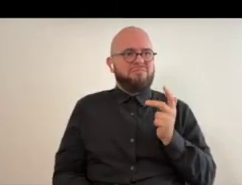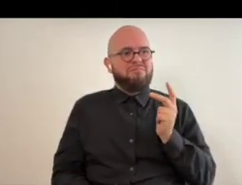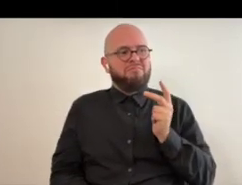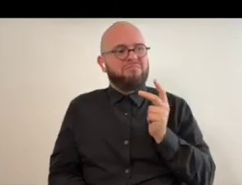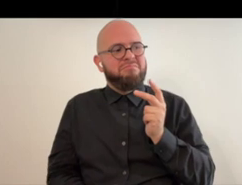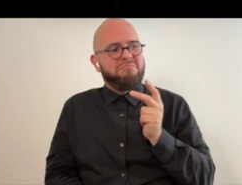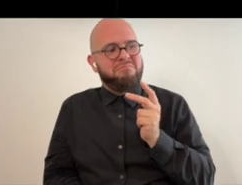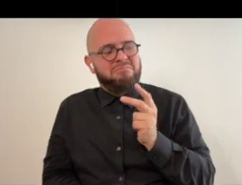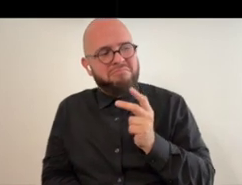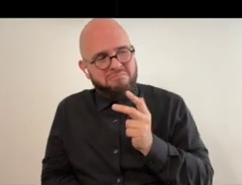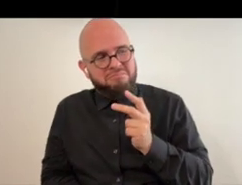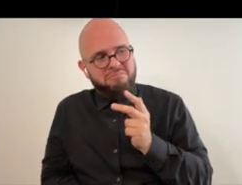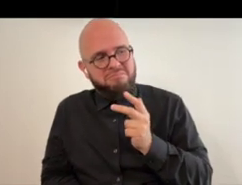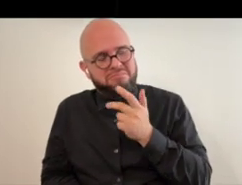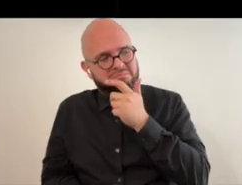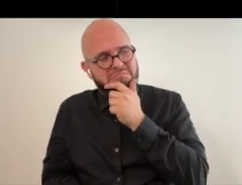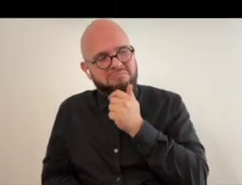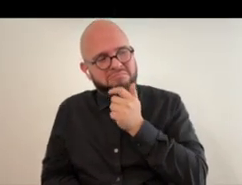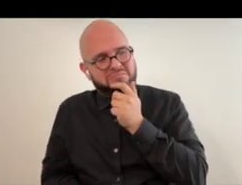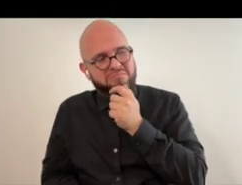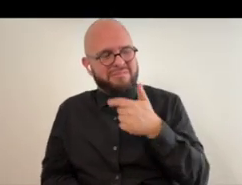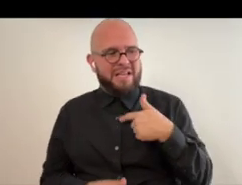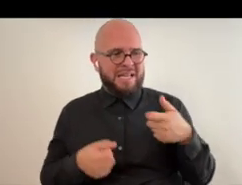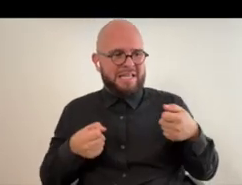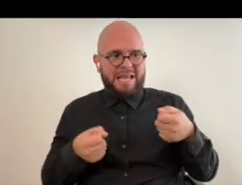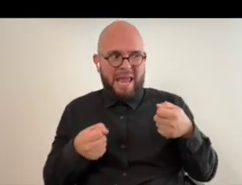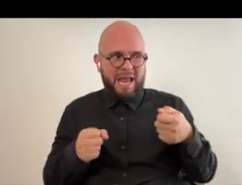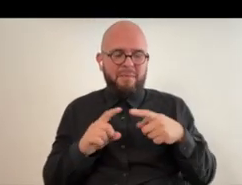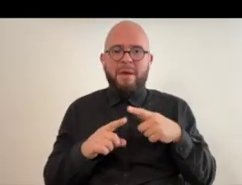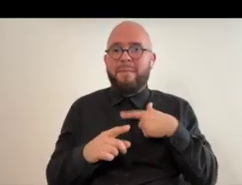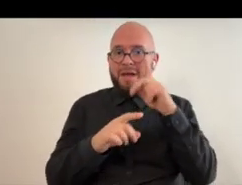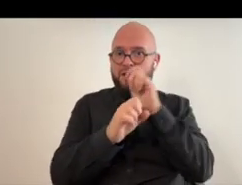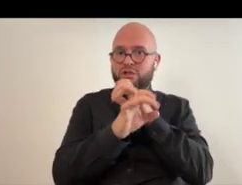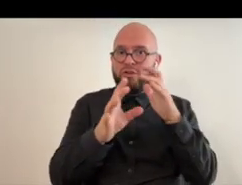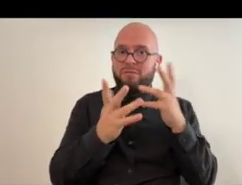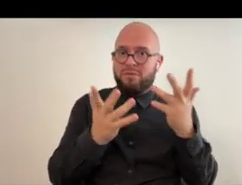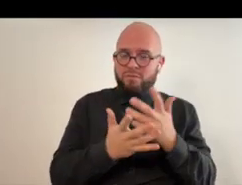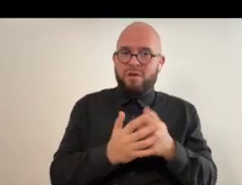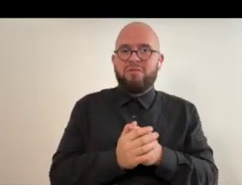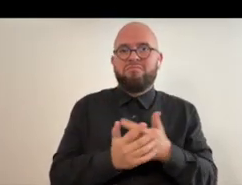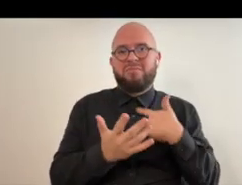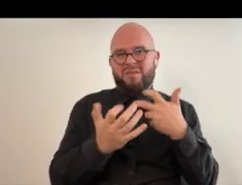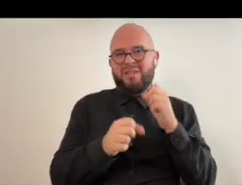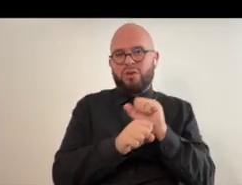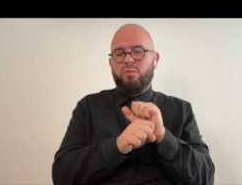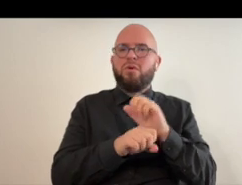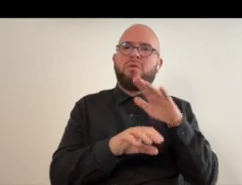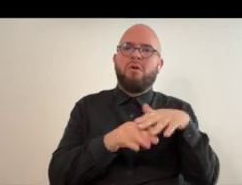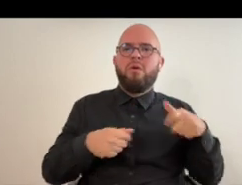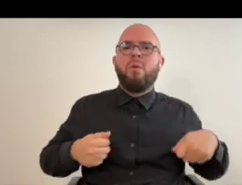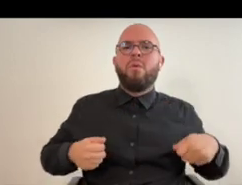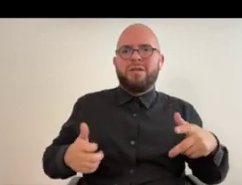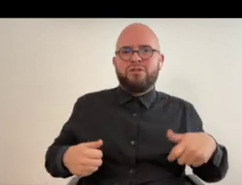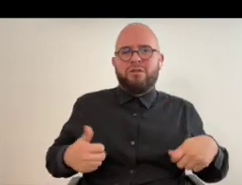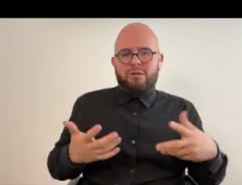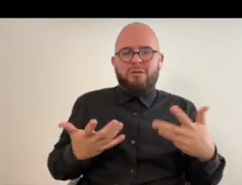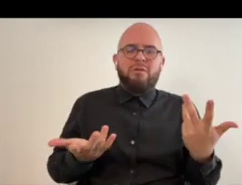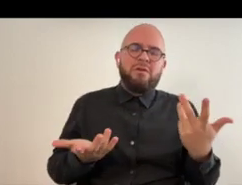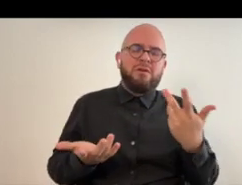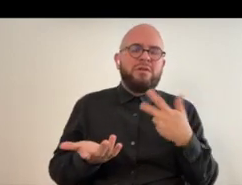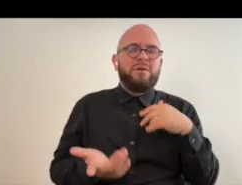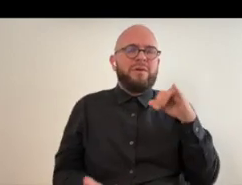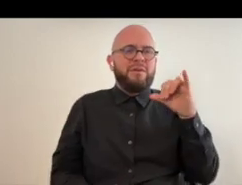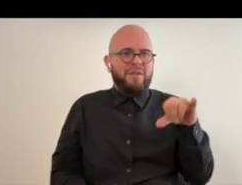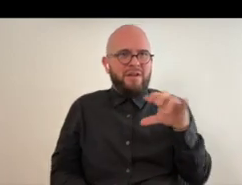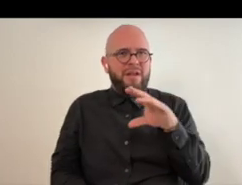right by and it was like i've been i had a little walker cane but i really my dream was to work on a wheelchair so um